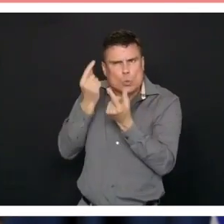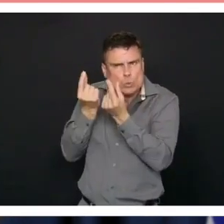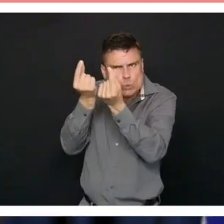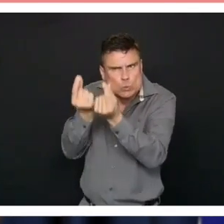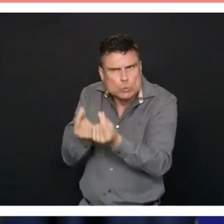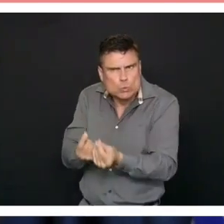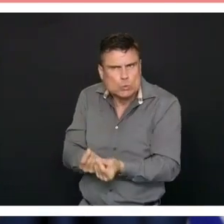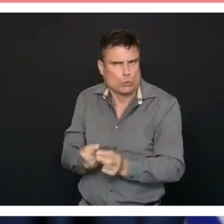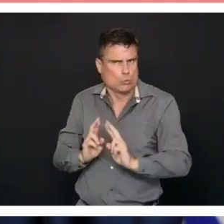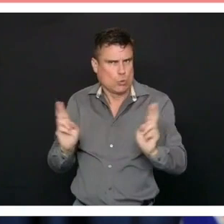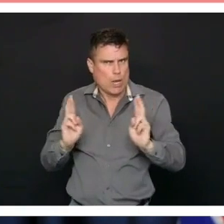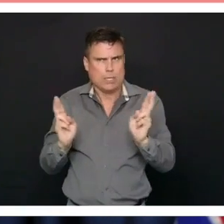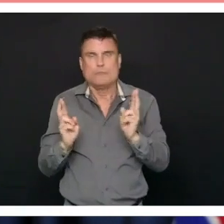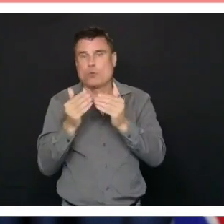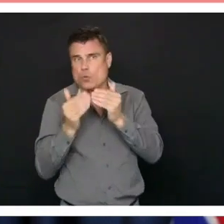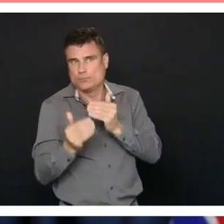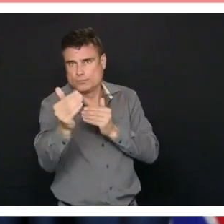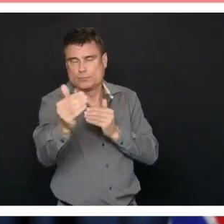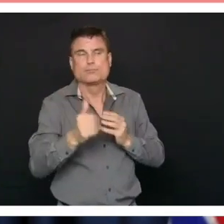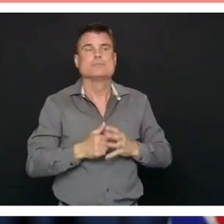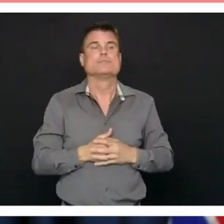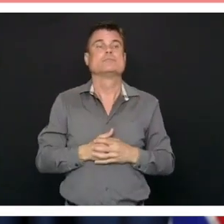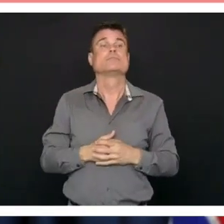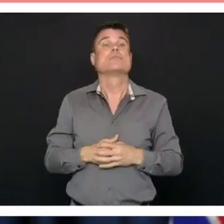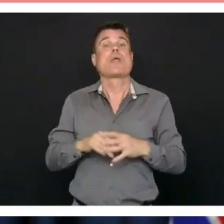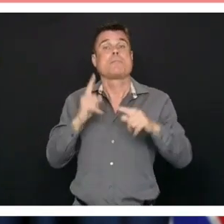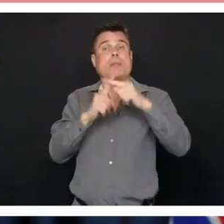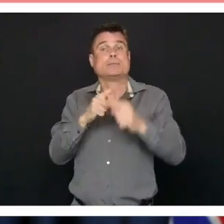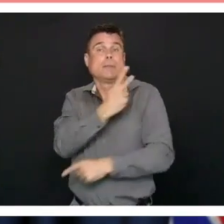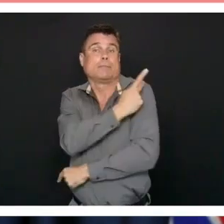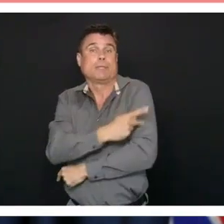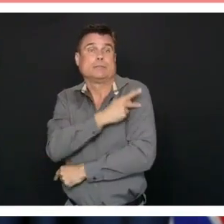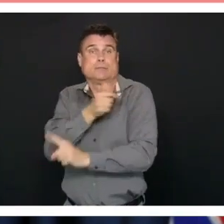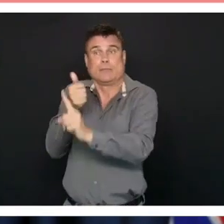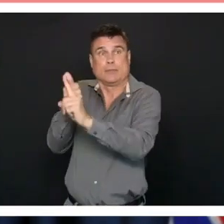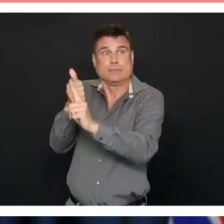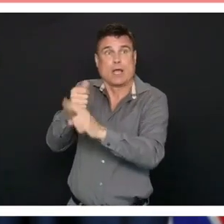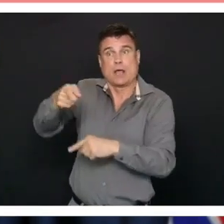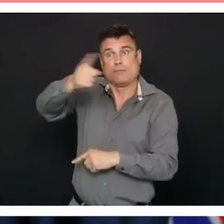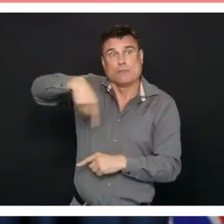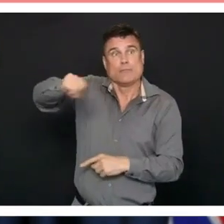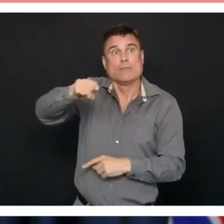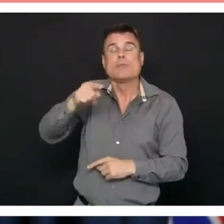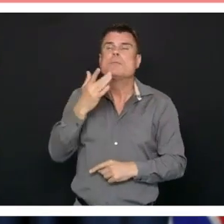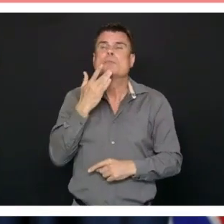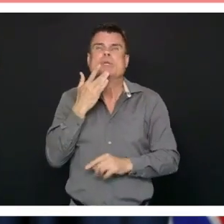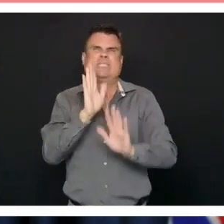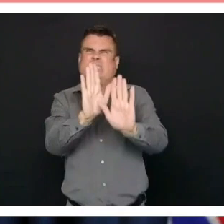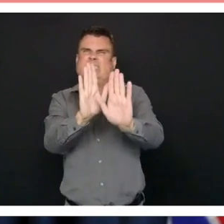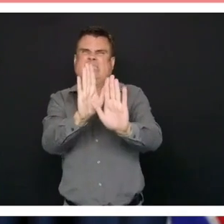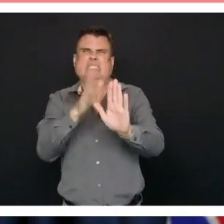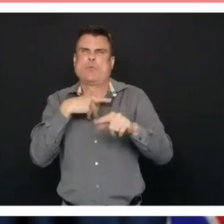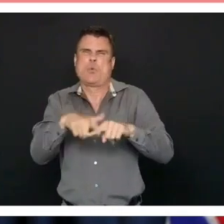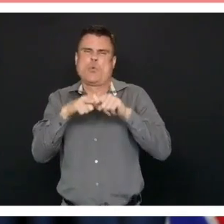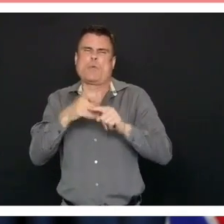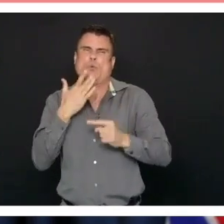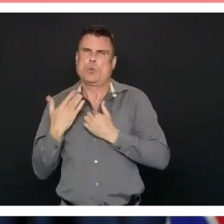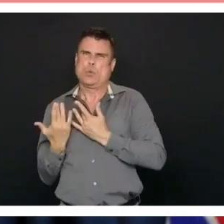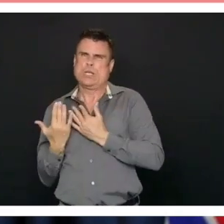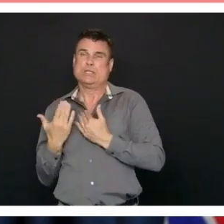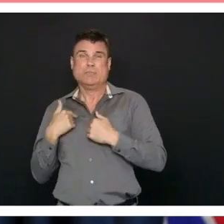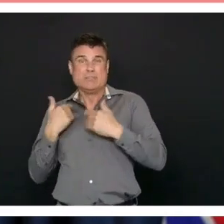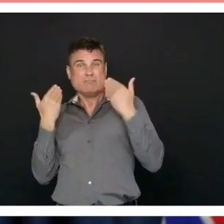is an option for patients to wait until they're more comfortable to enter the health care system. But every precaution that can be taken